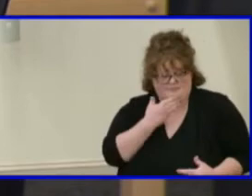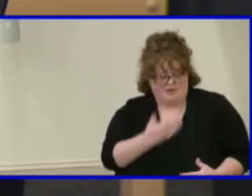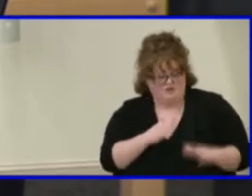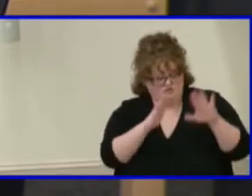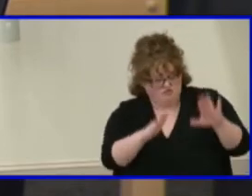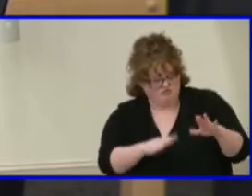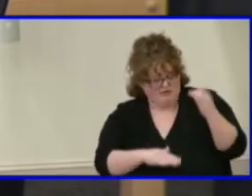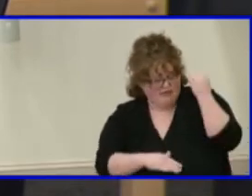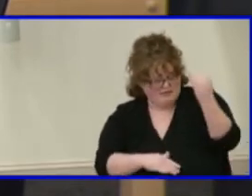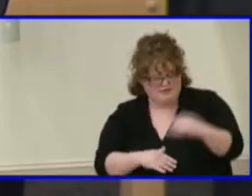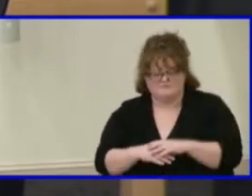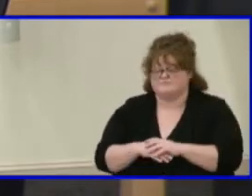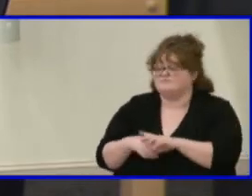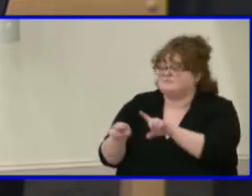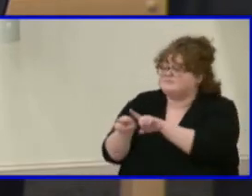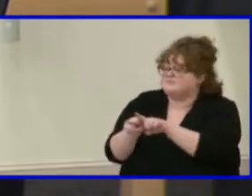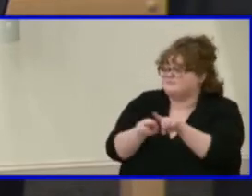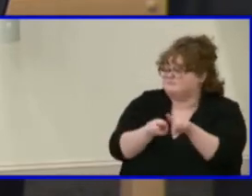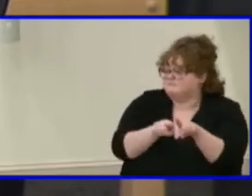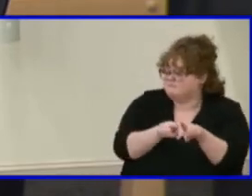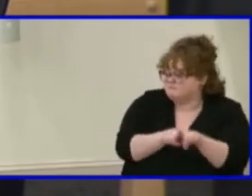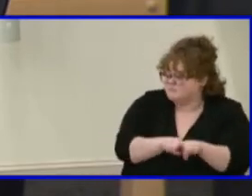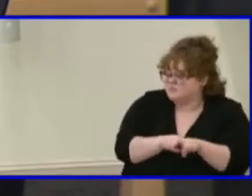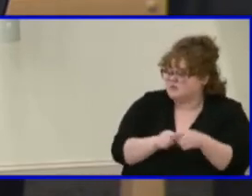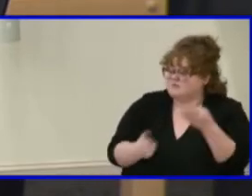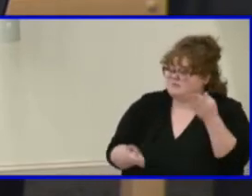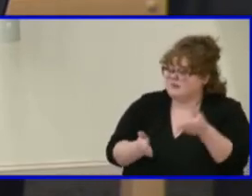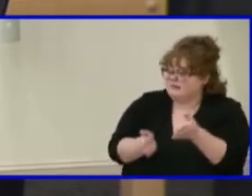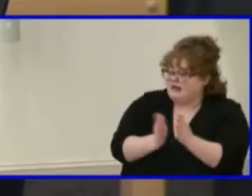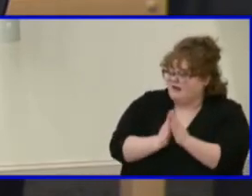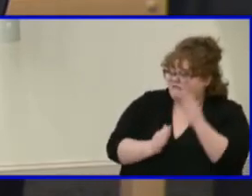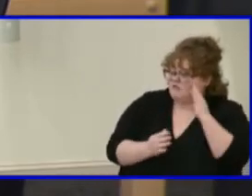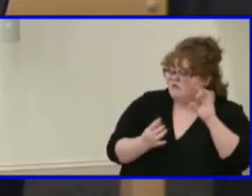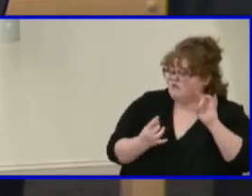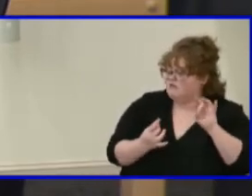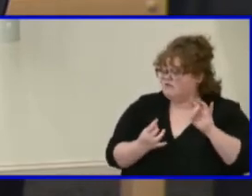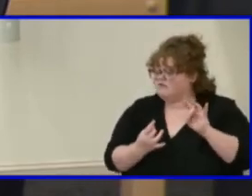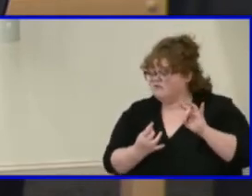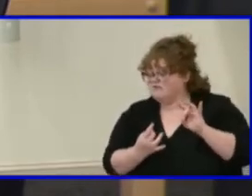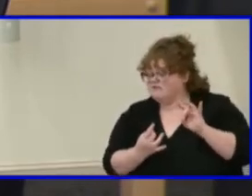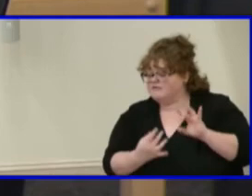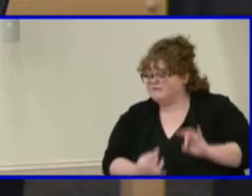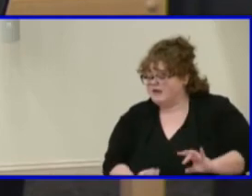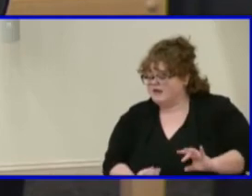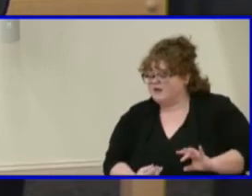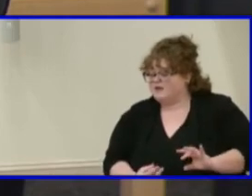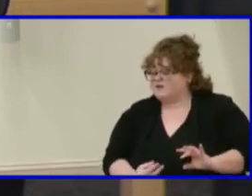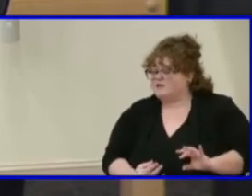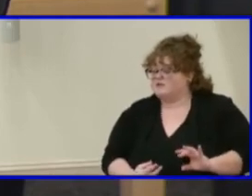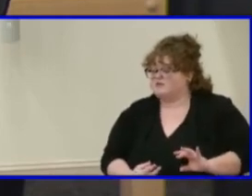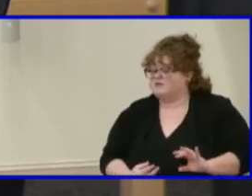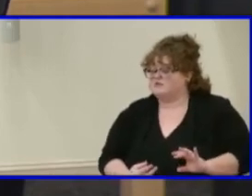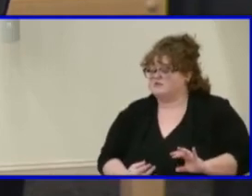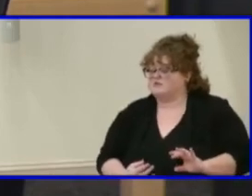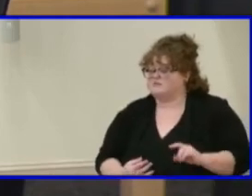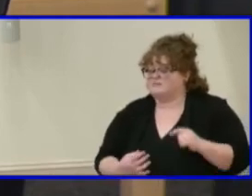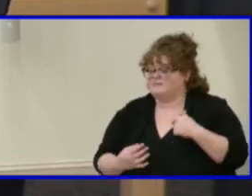Mickey also asked for some feedback. And I want to get to that, because I wrote it down to make sure that I stayed focused. I think,